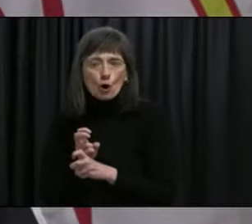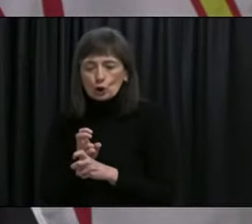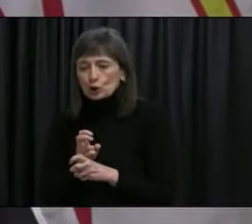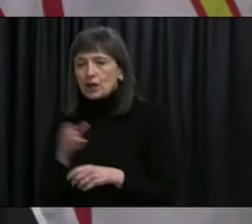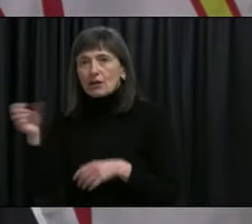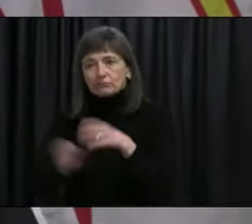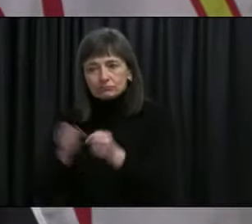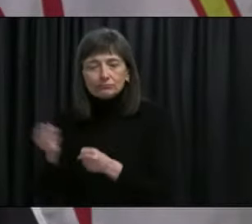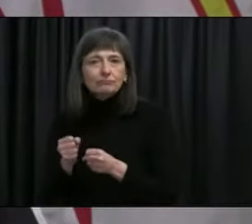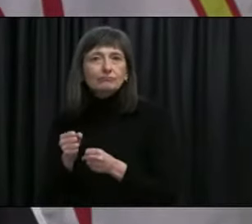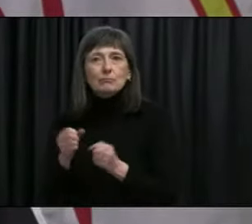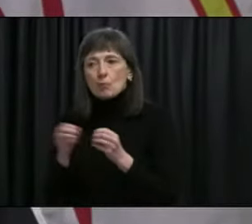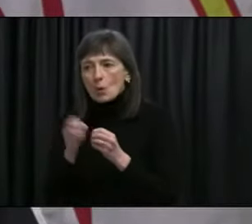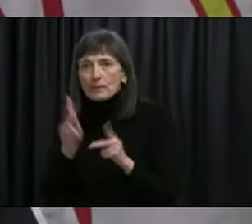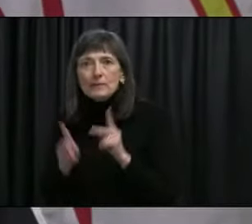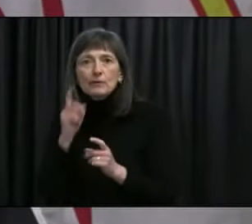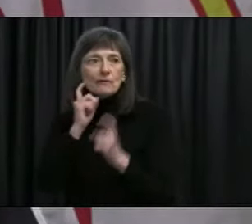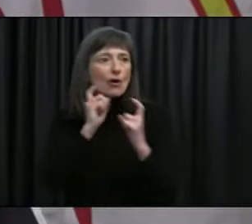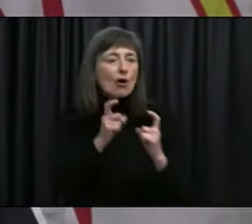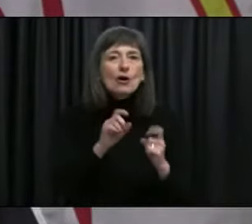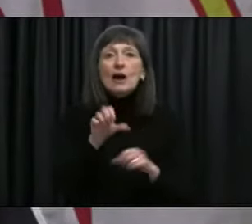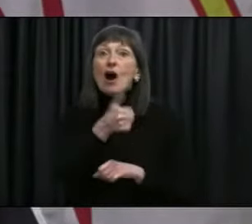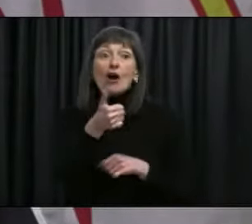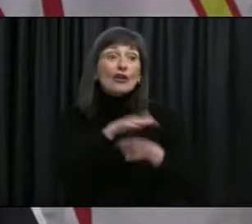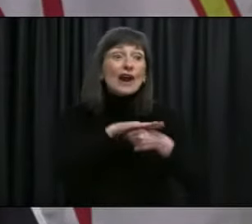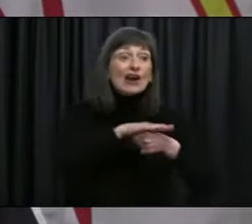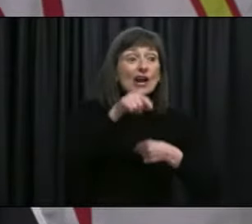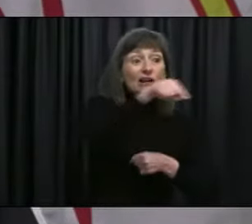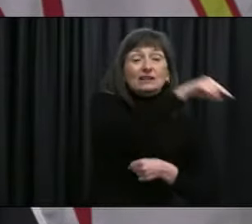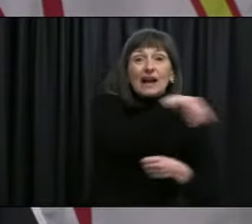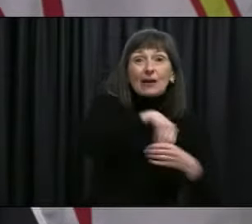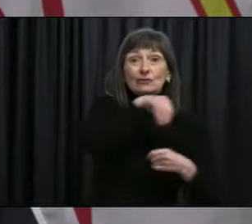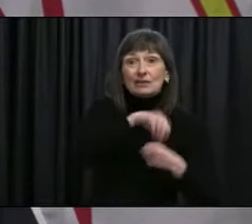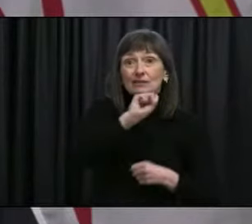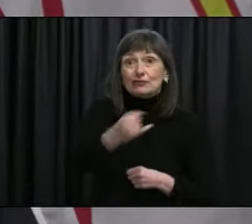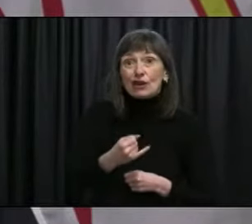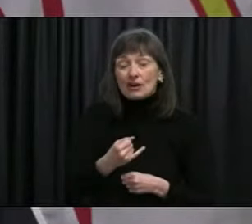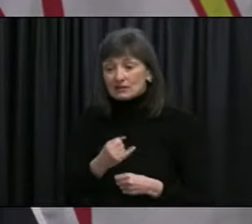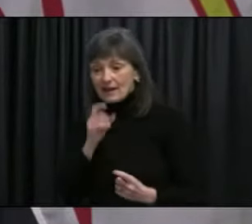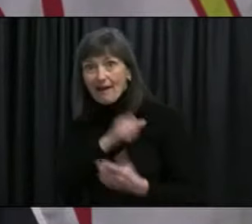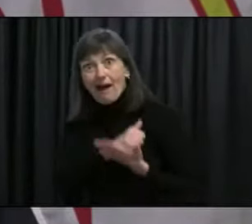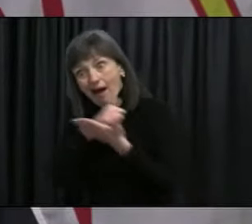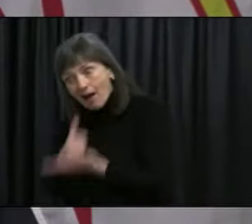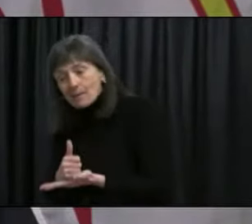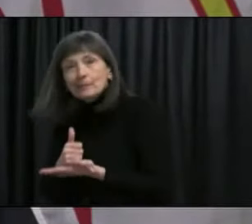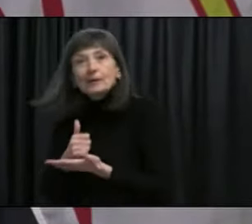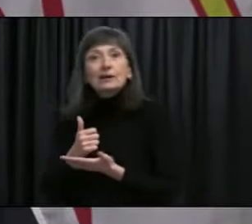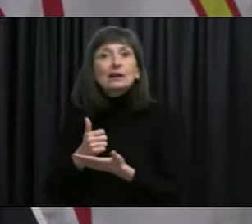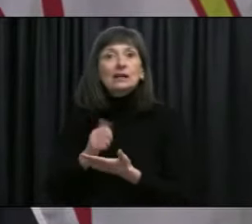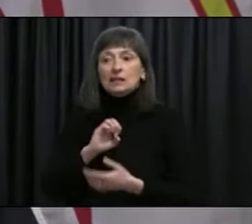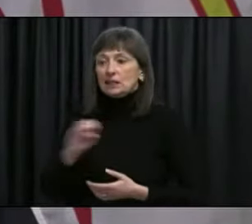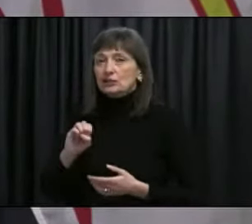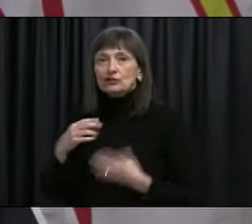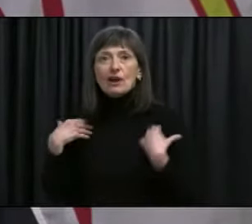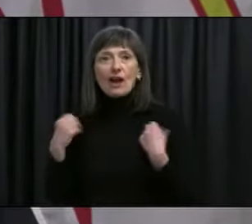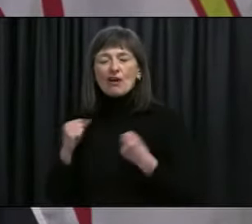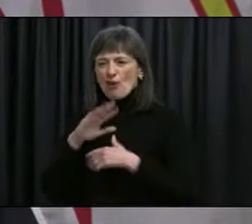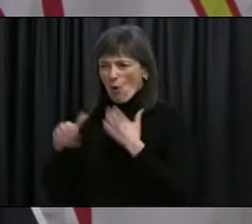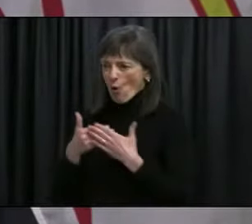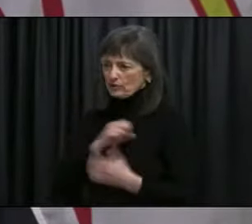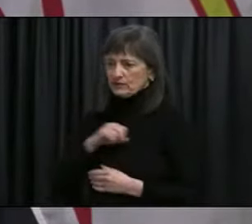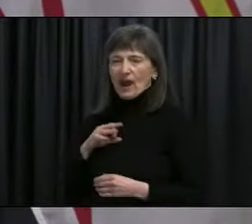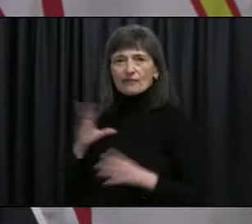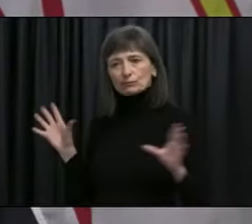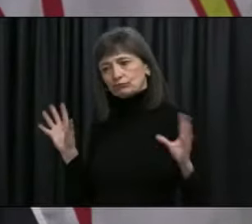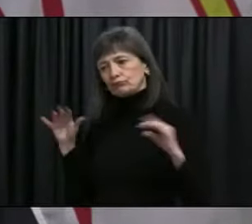had to bring in extra contact tracers we had help from other regions in addition to everybody in eastern health all hands on deck there